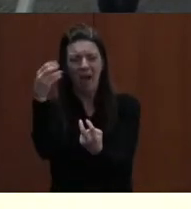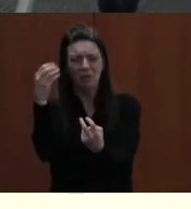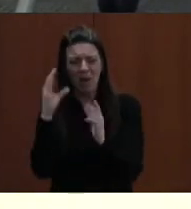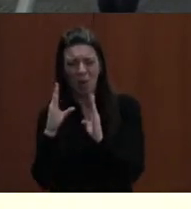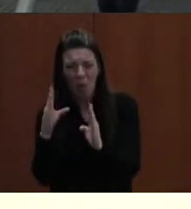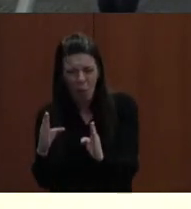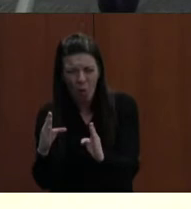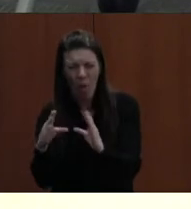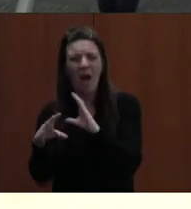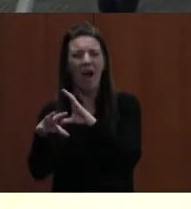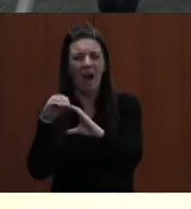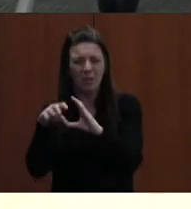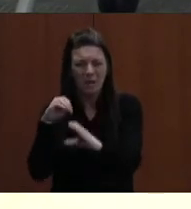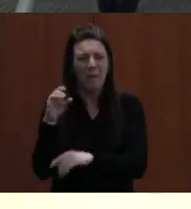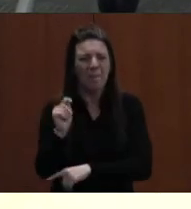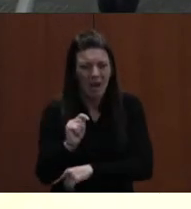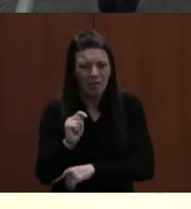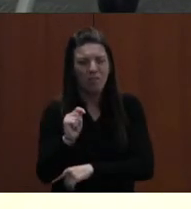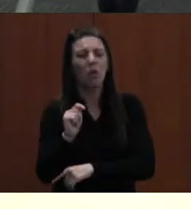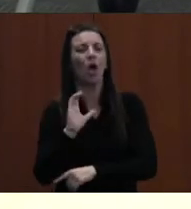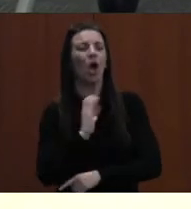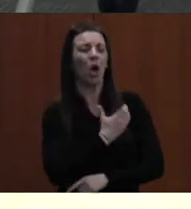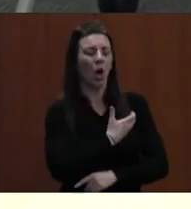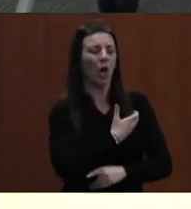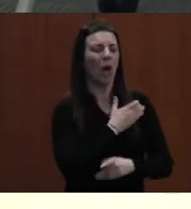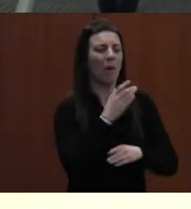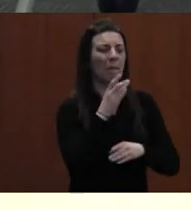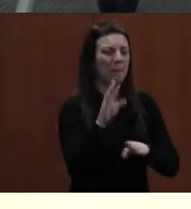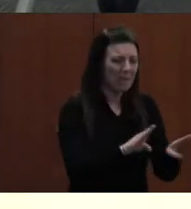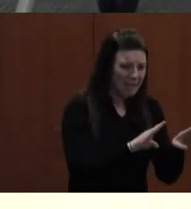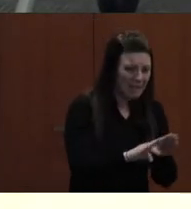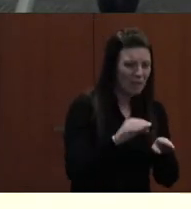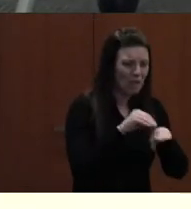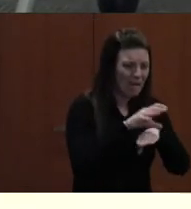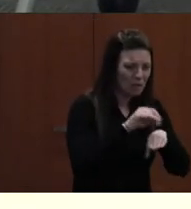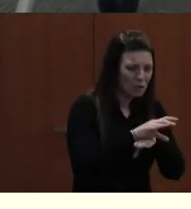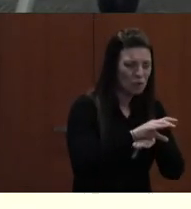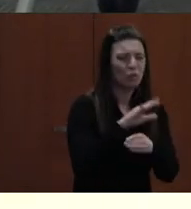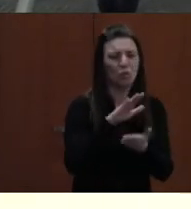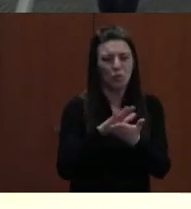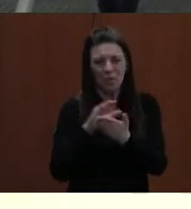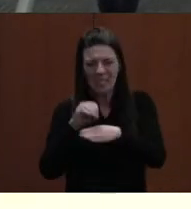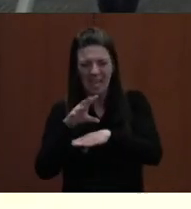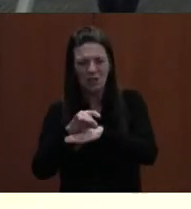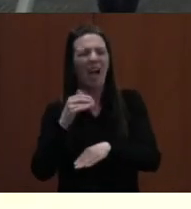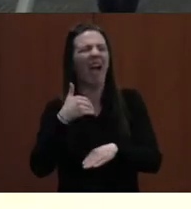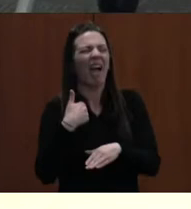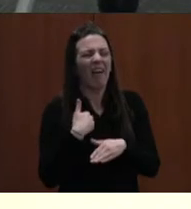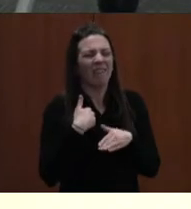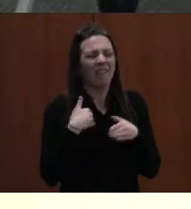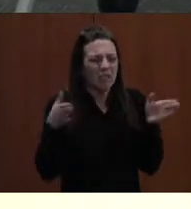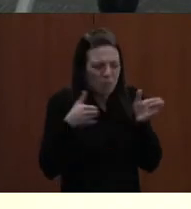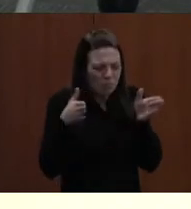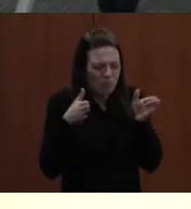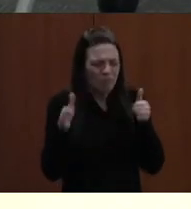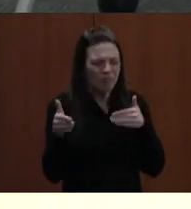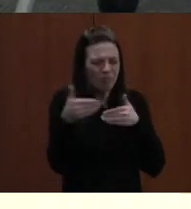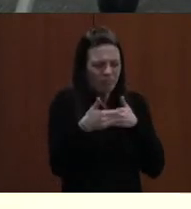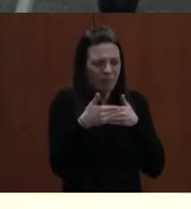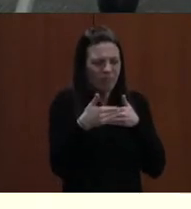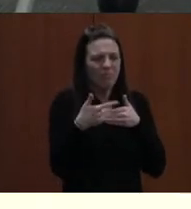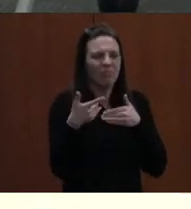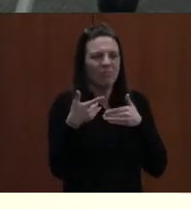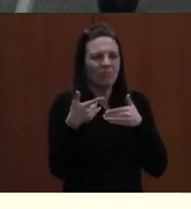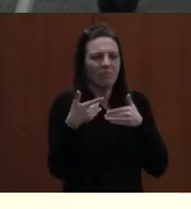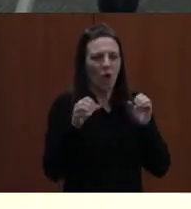counselor and EL teachers are housed in closets. Our behavior support team is housed in an alcove with only a